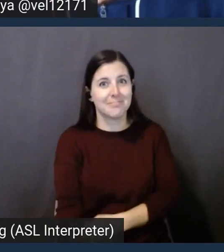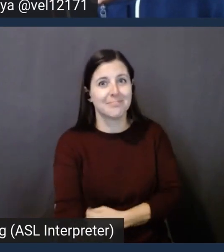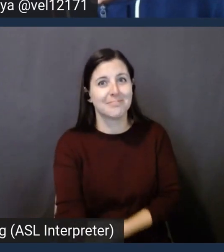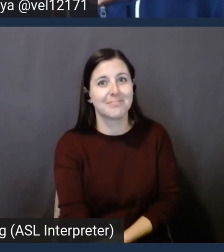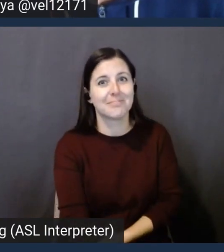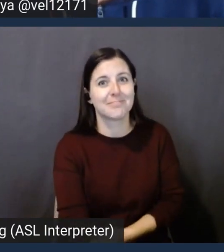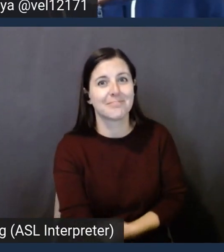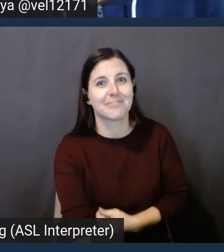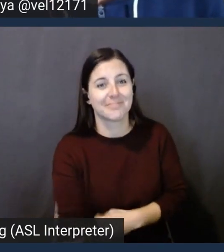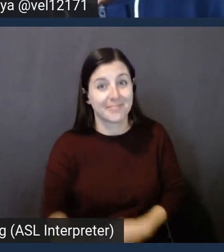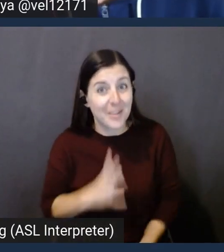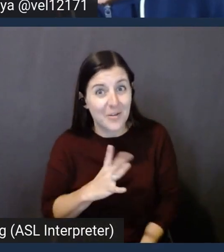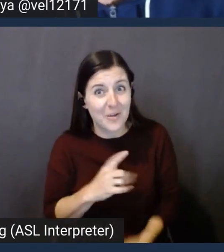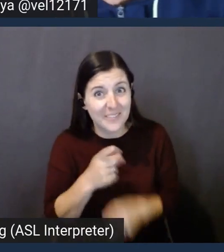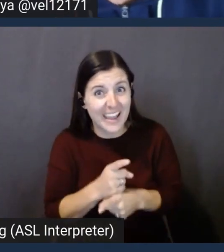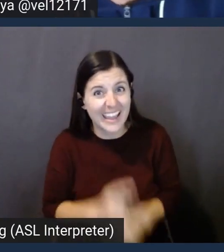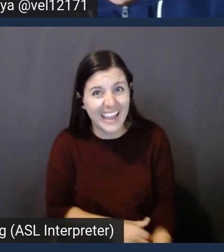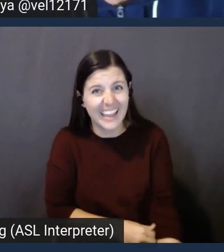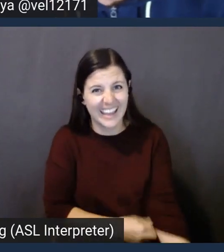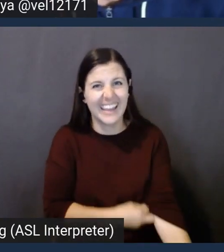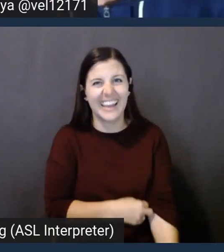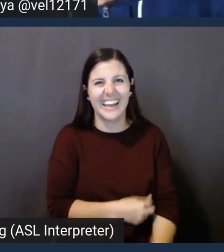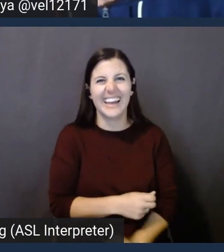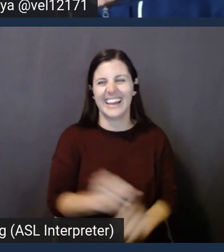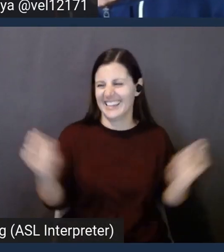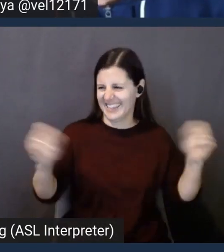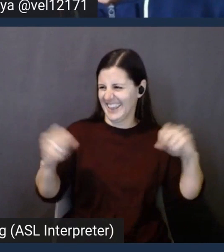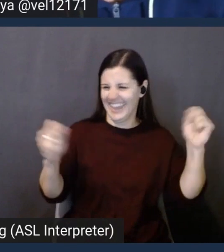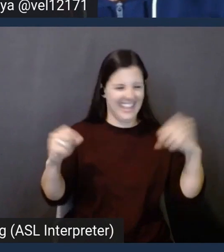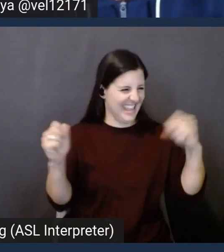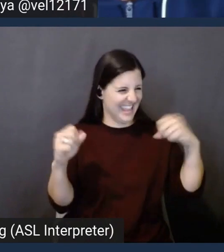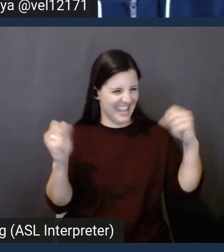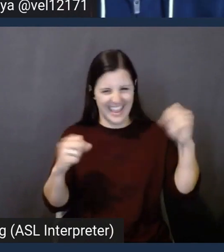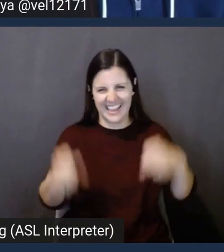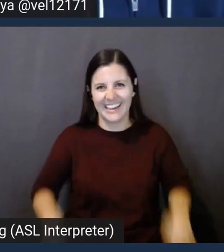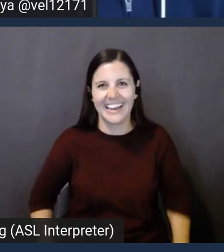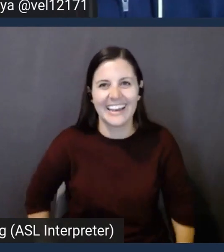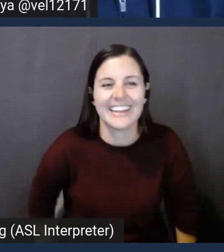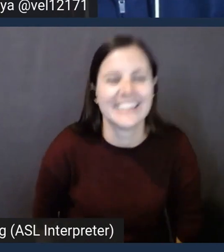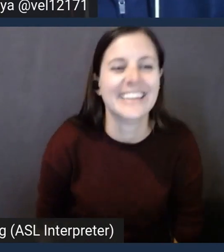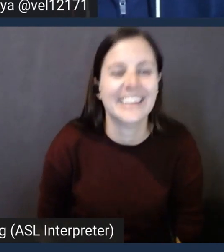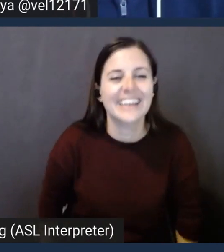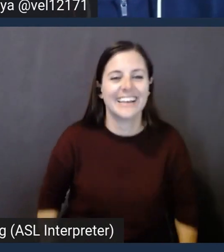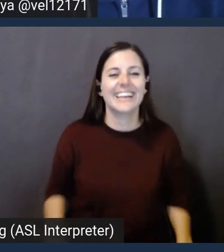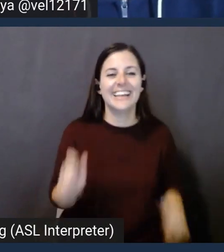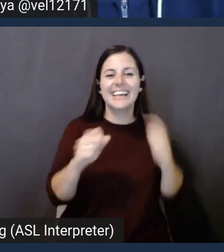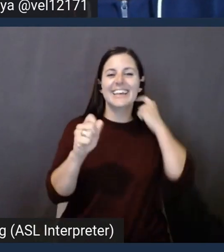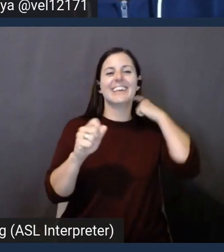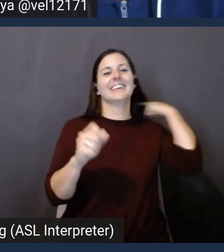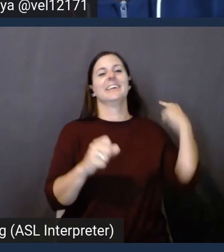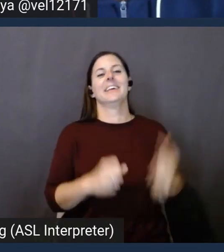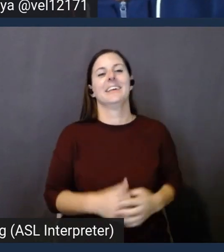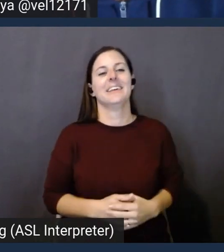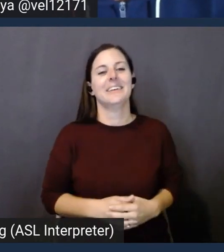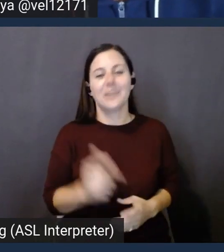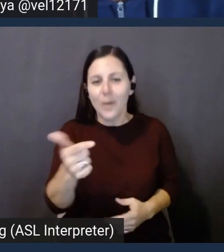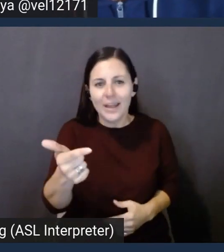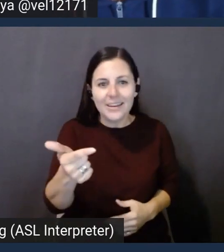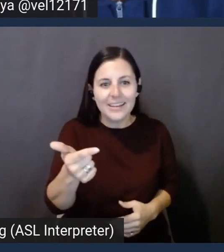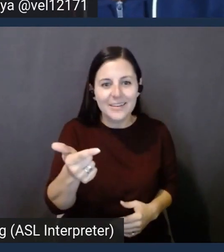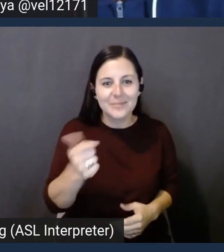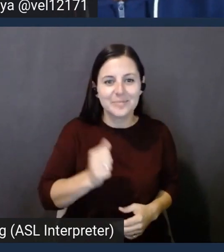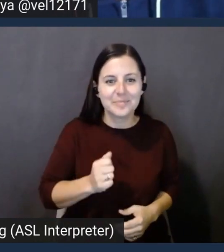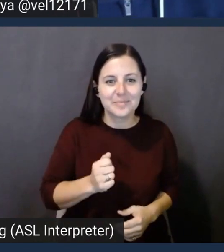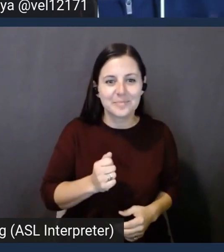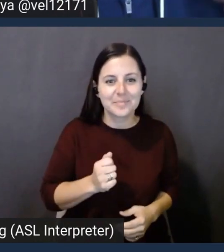Super cool, huh? Yeah. It is kind of cool. It really is. You were saying before. Sorry, go ahead. You were saying